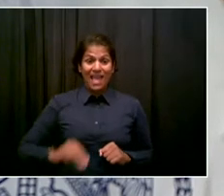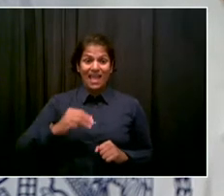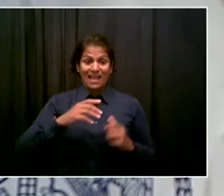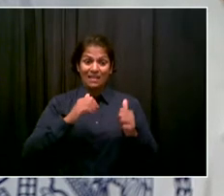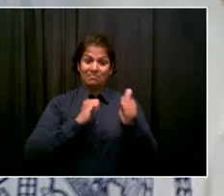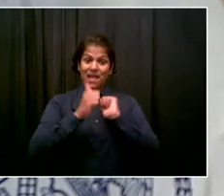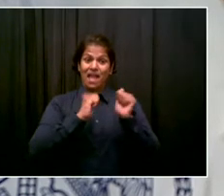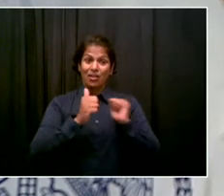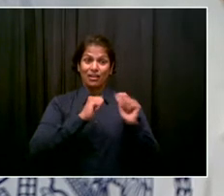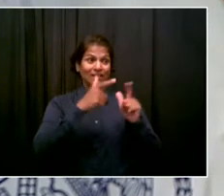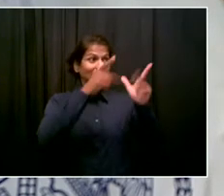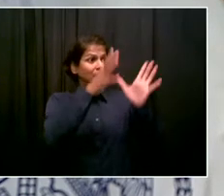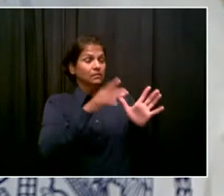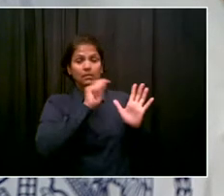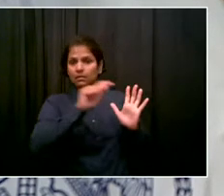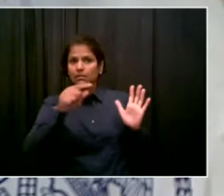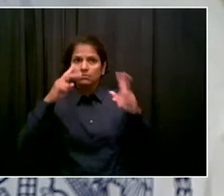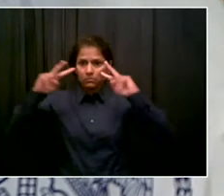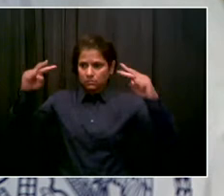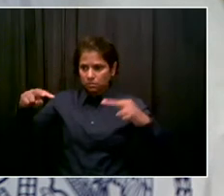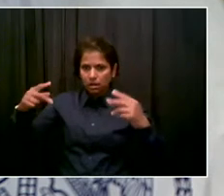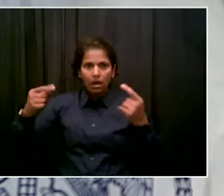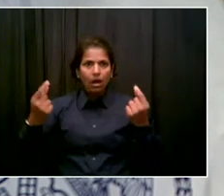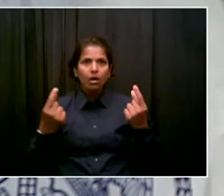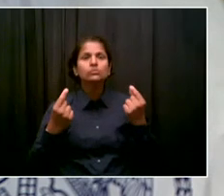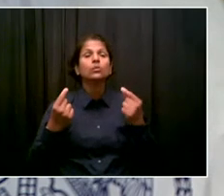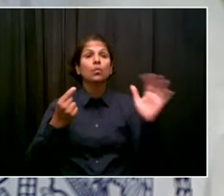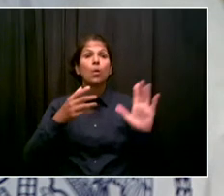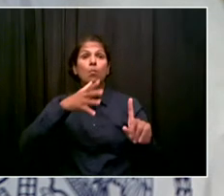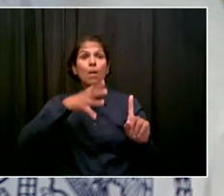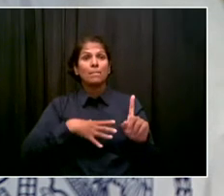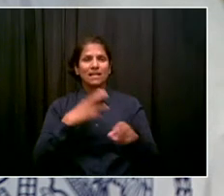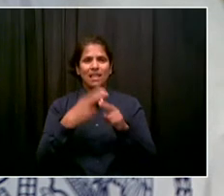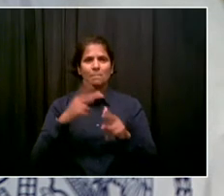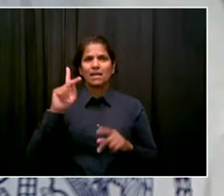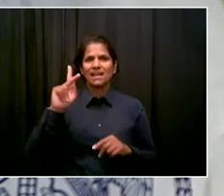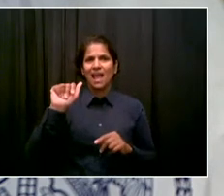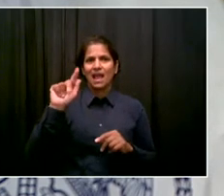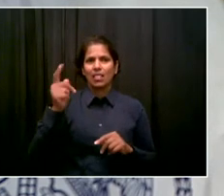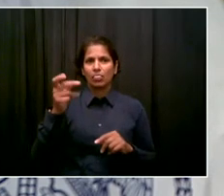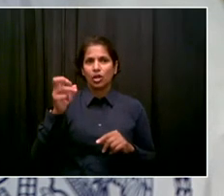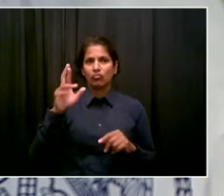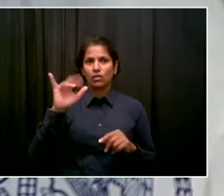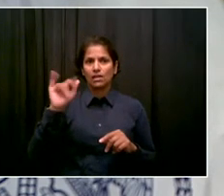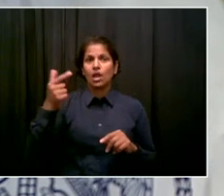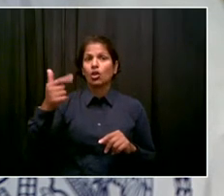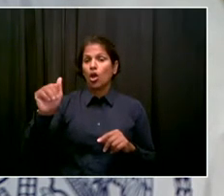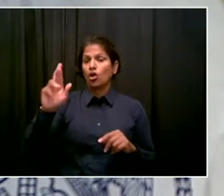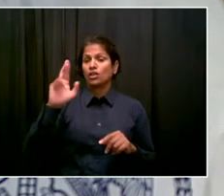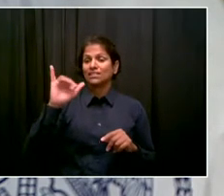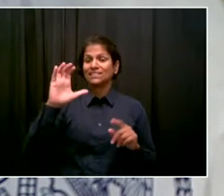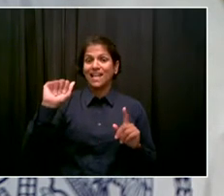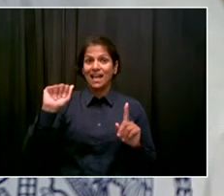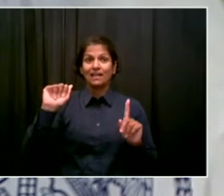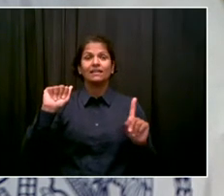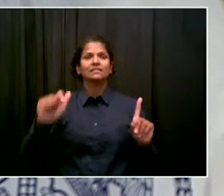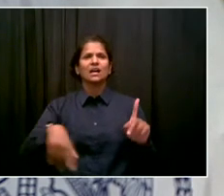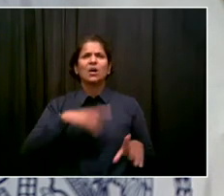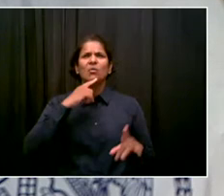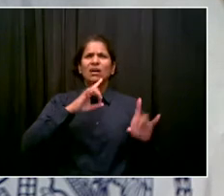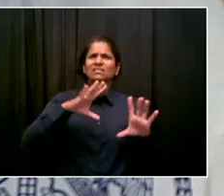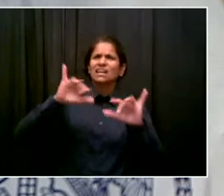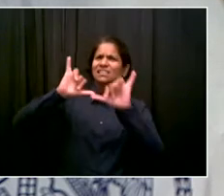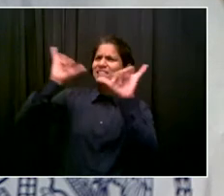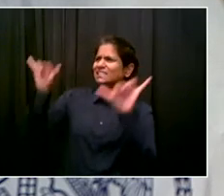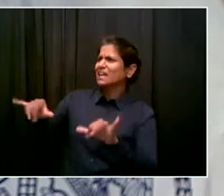than about following the data and solving the problem. What are your short-term solutions to getting